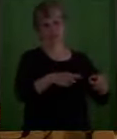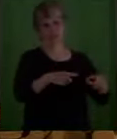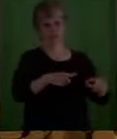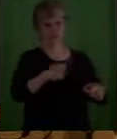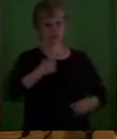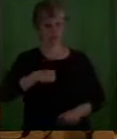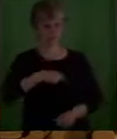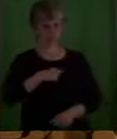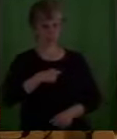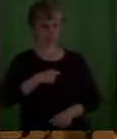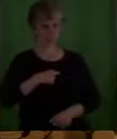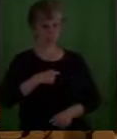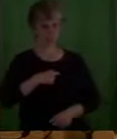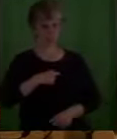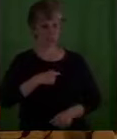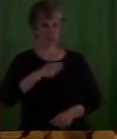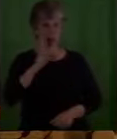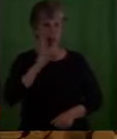vocation.